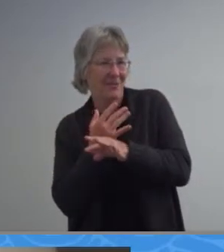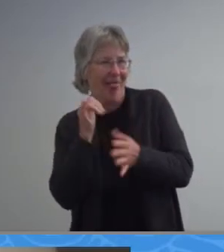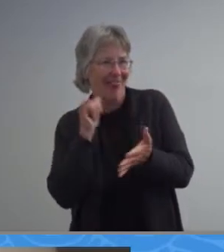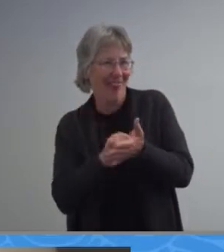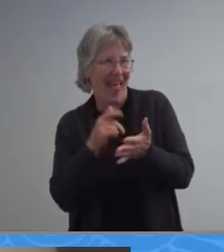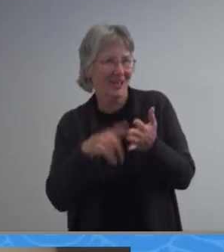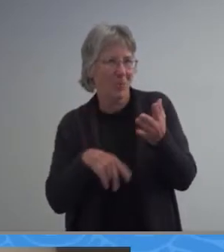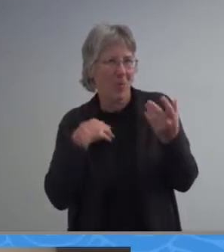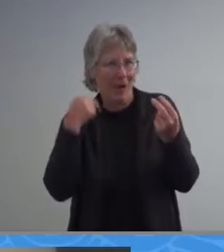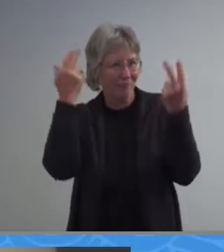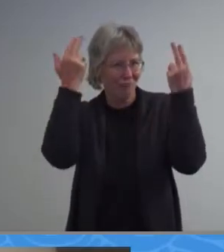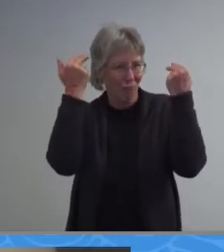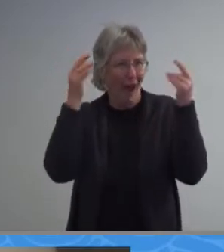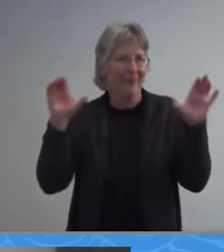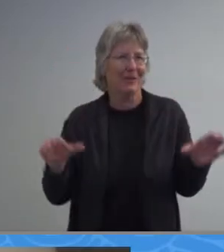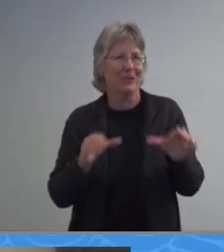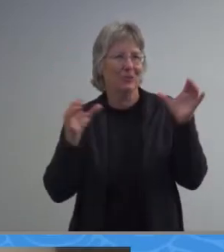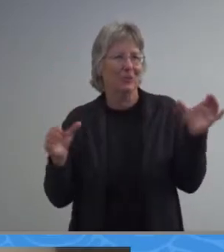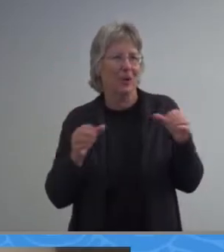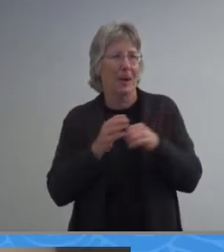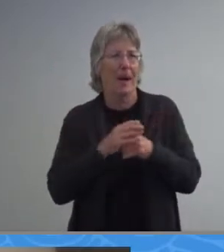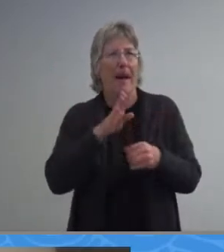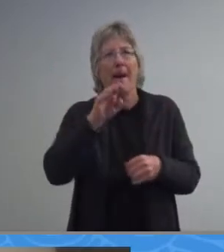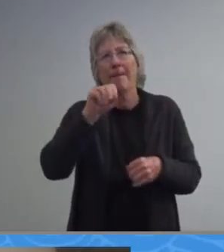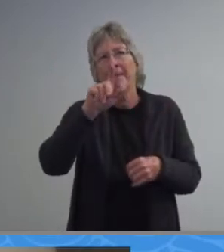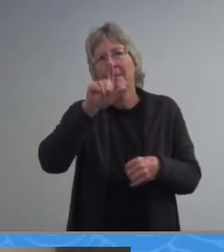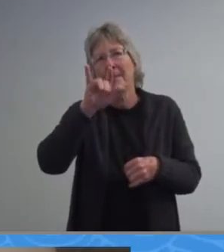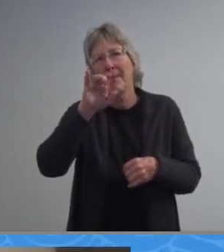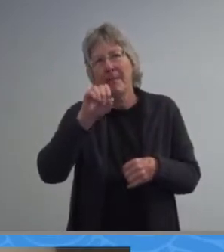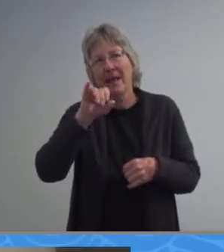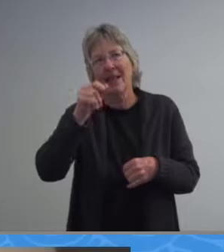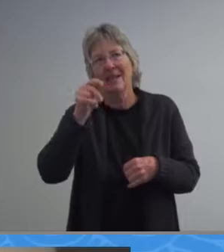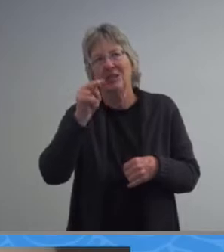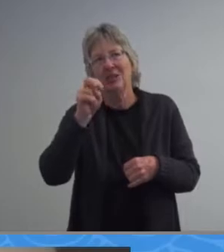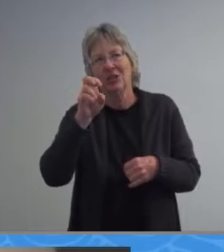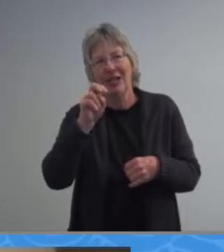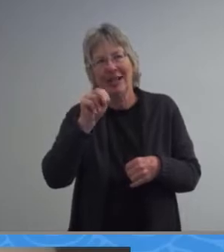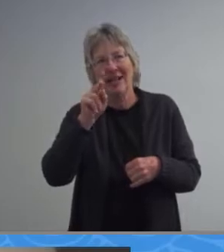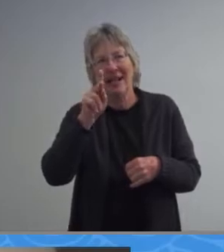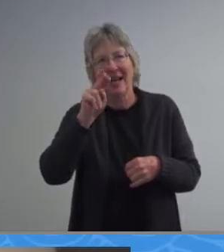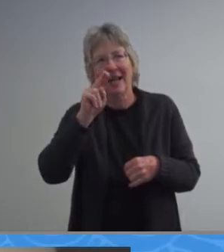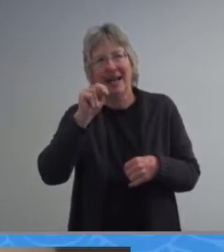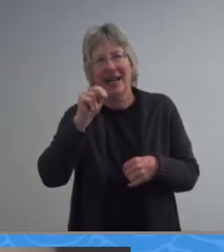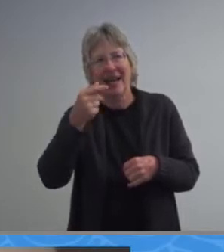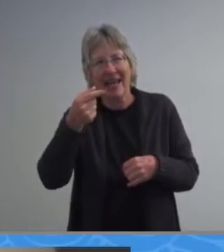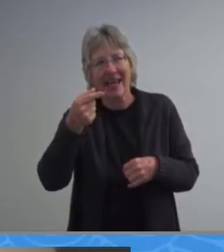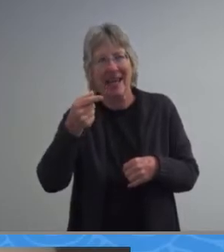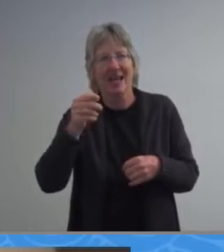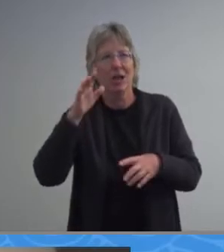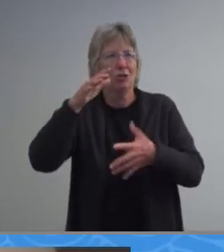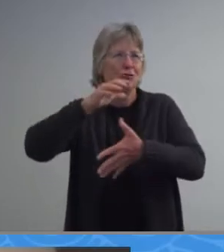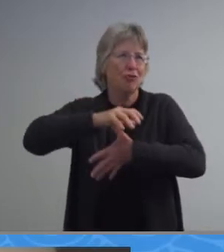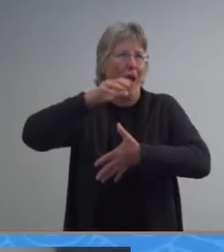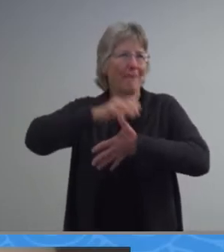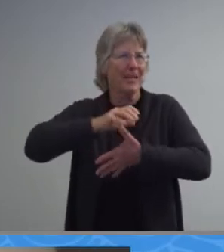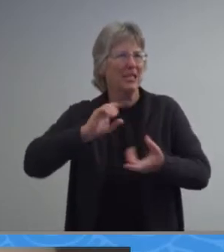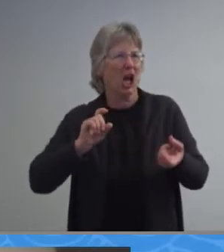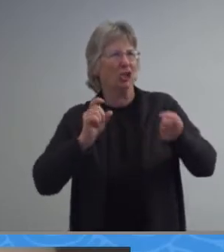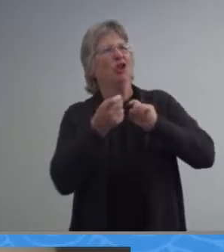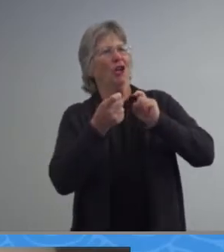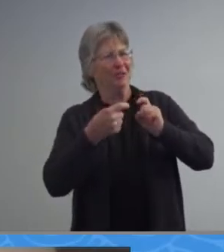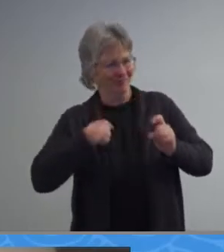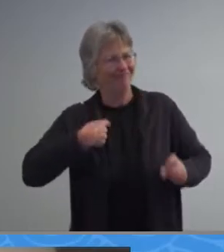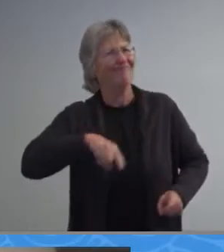as our alum billy jean king once said champions adjust and we certainly have thank you